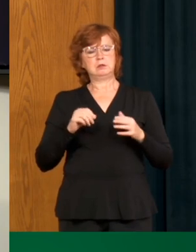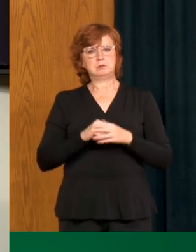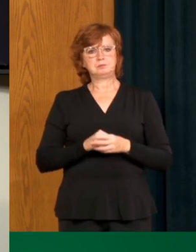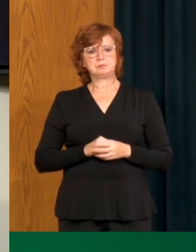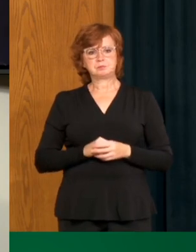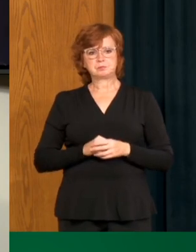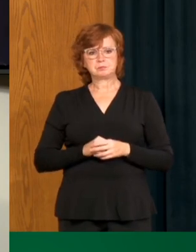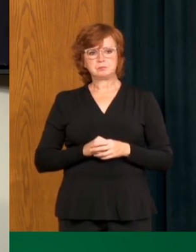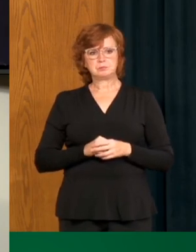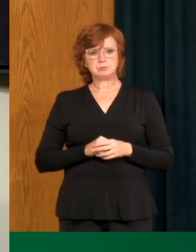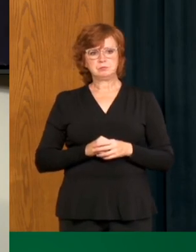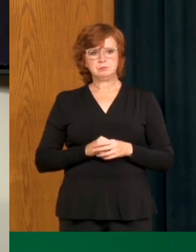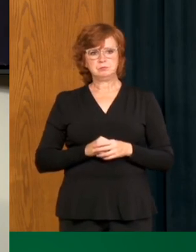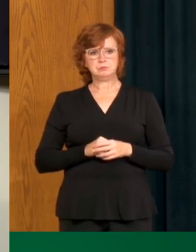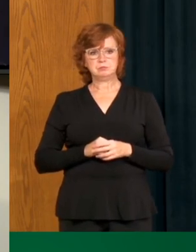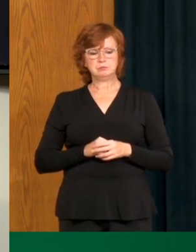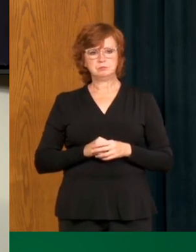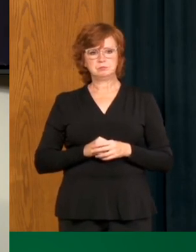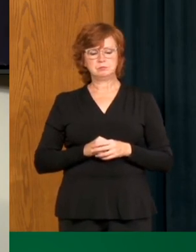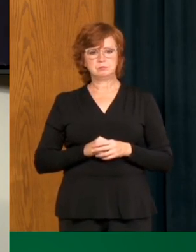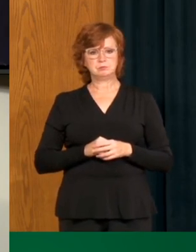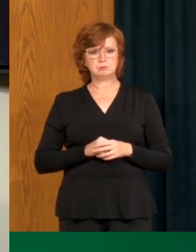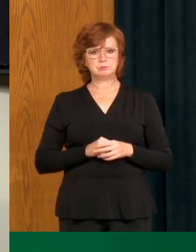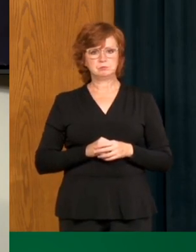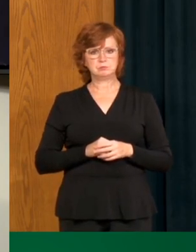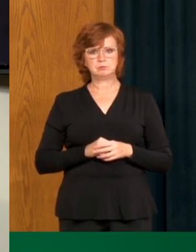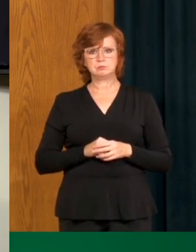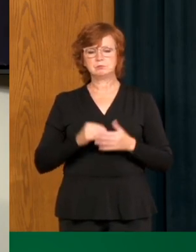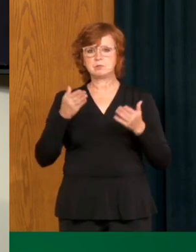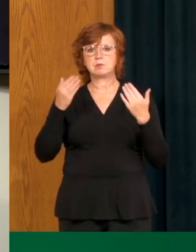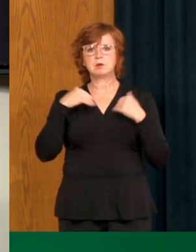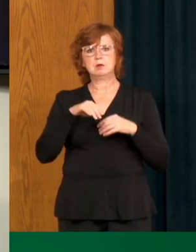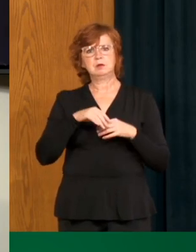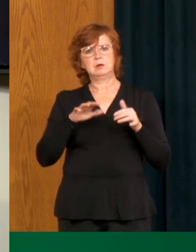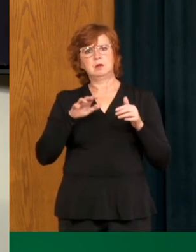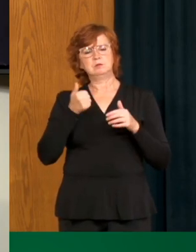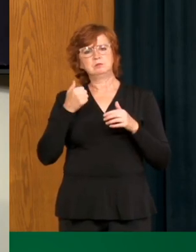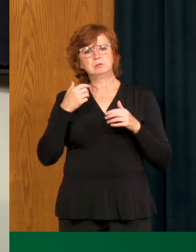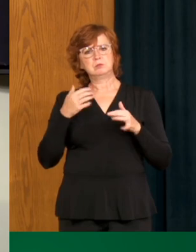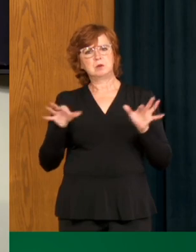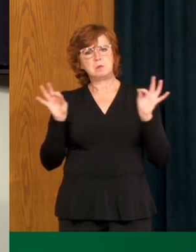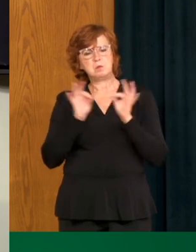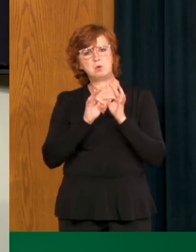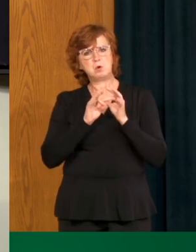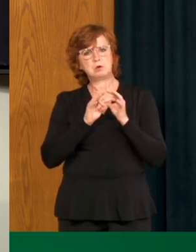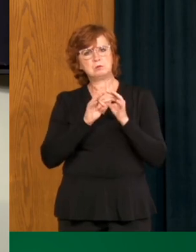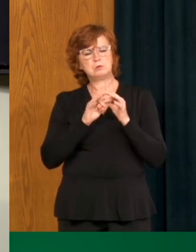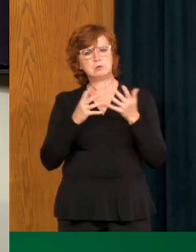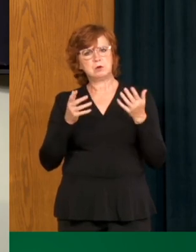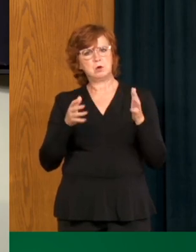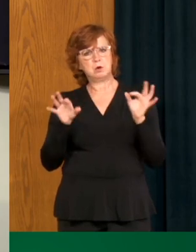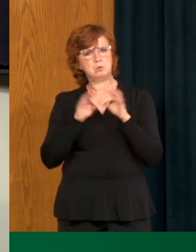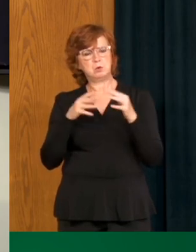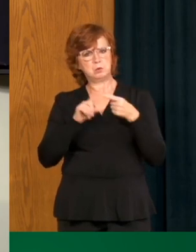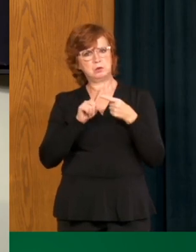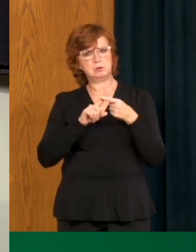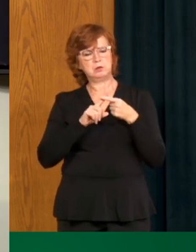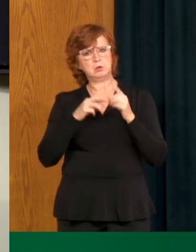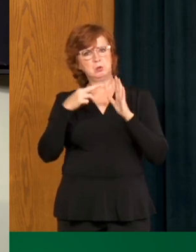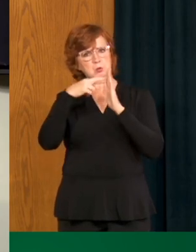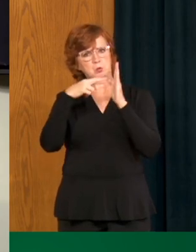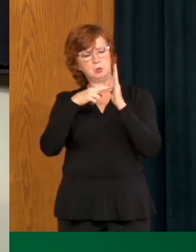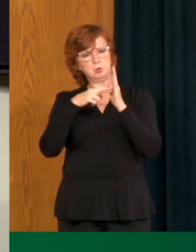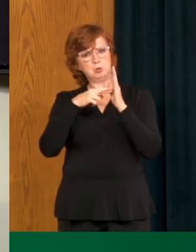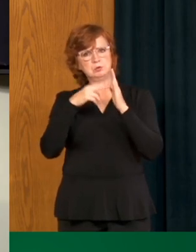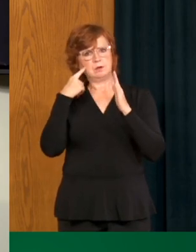It's also really important that we all understand the guidelines to keep people safe. The guidelines are